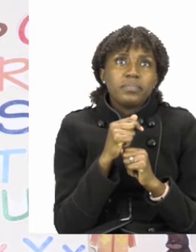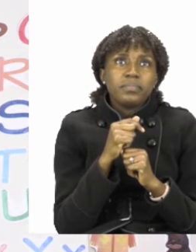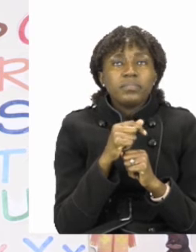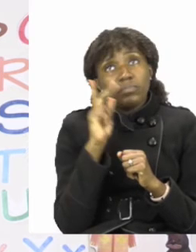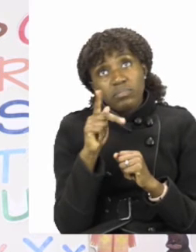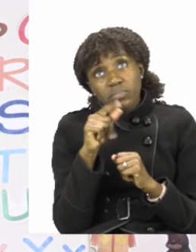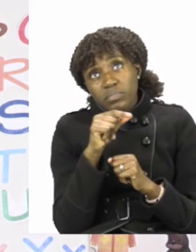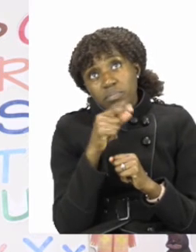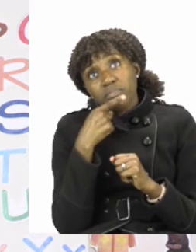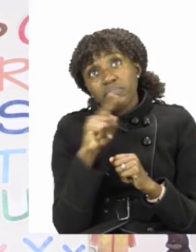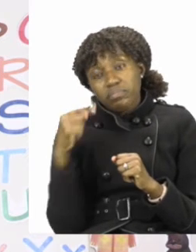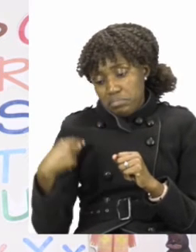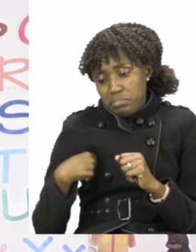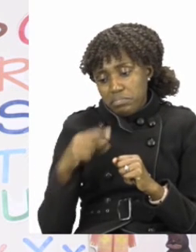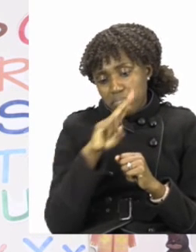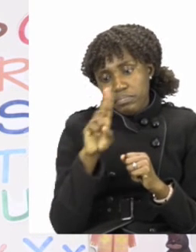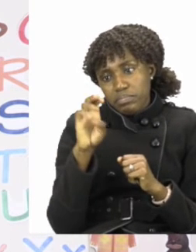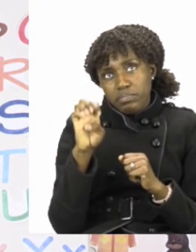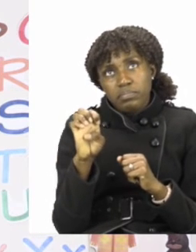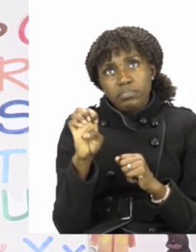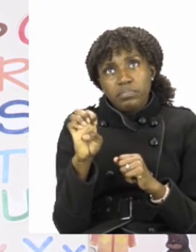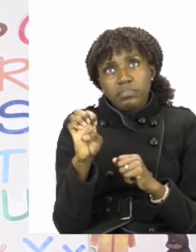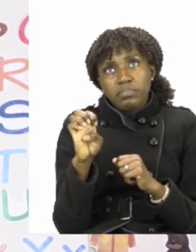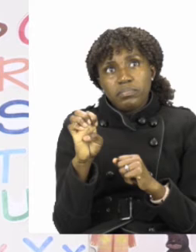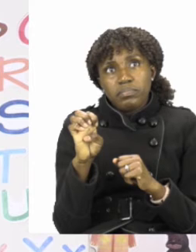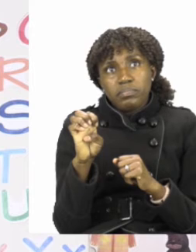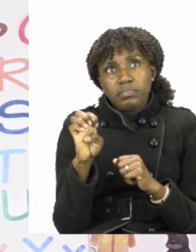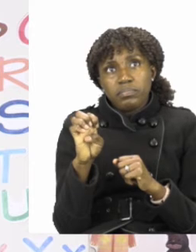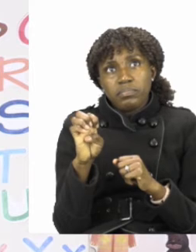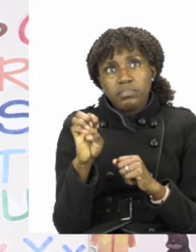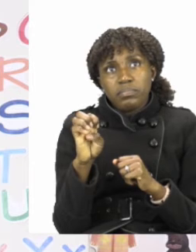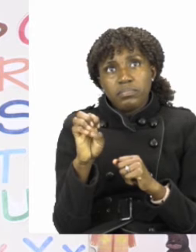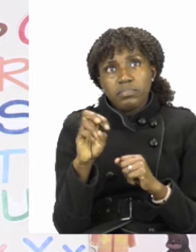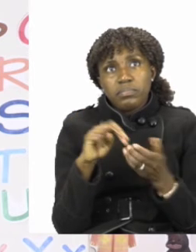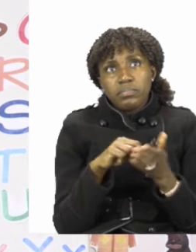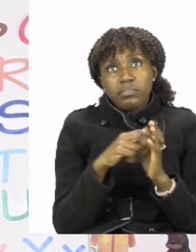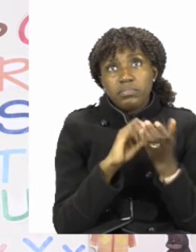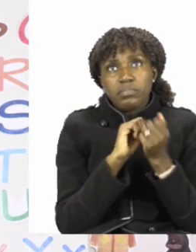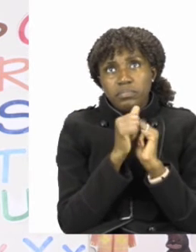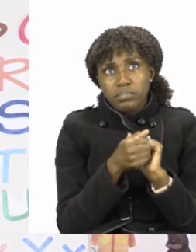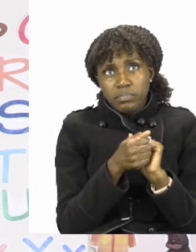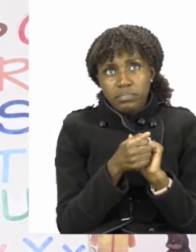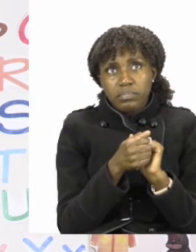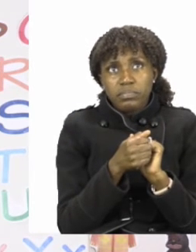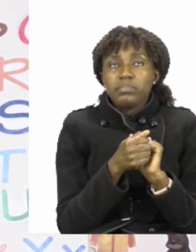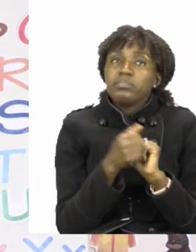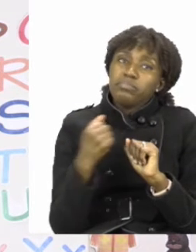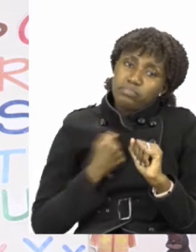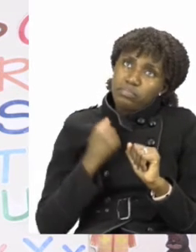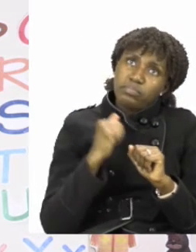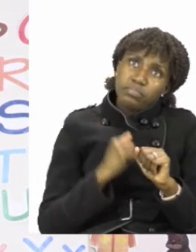which means it is he. Then that means we have to change it to my dad